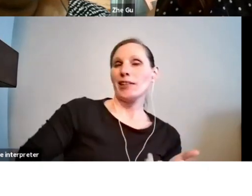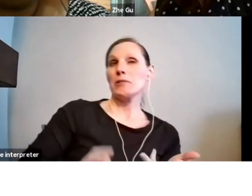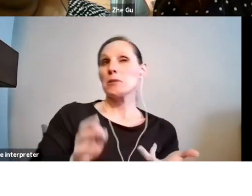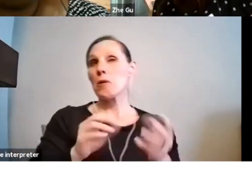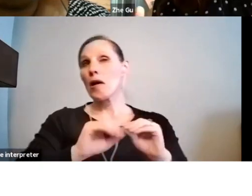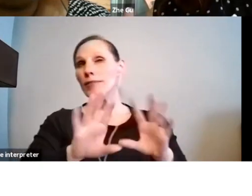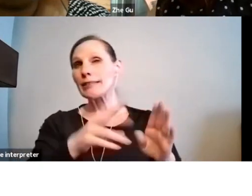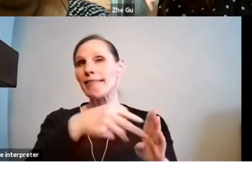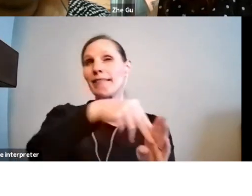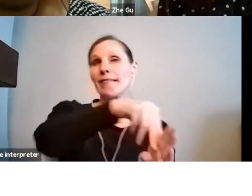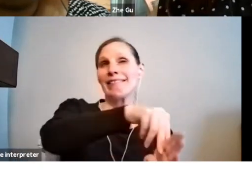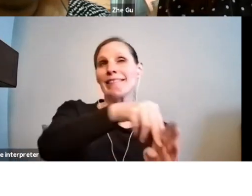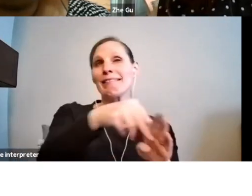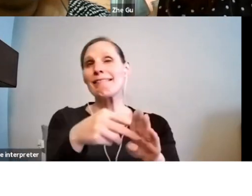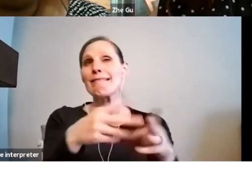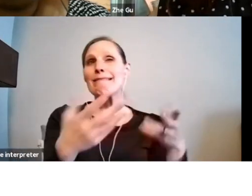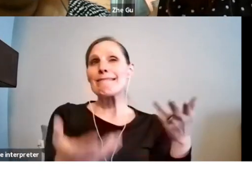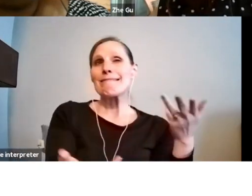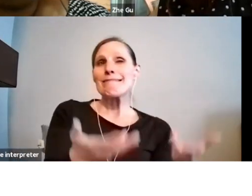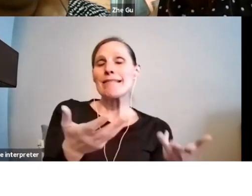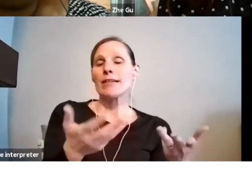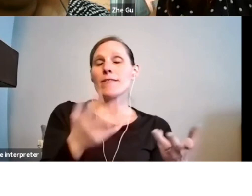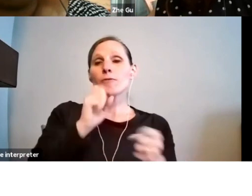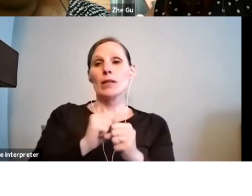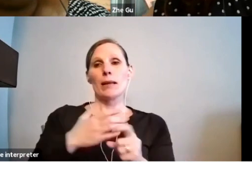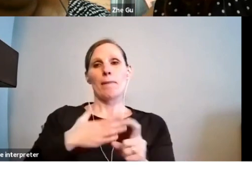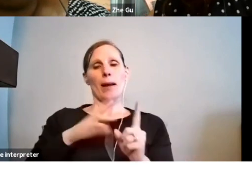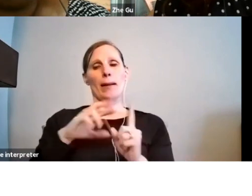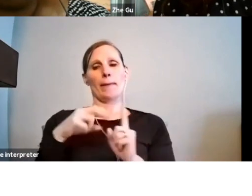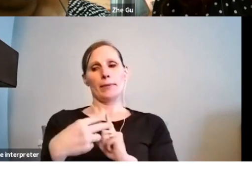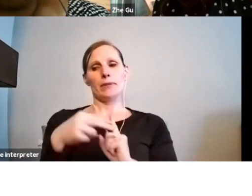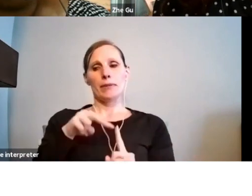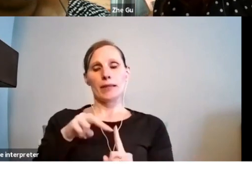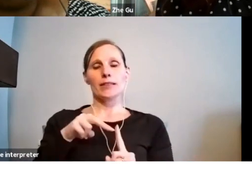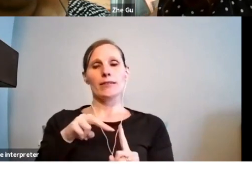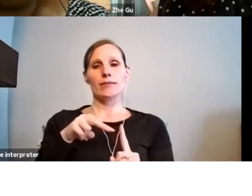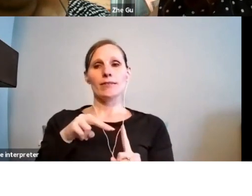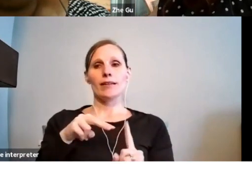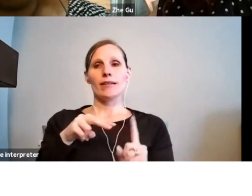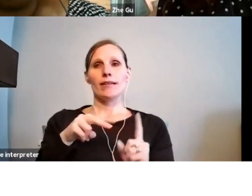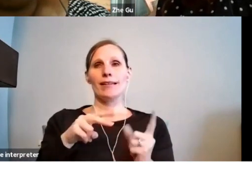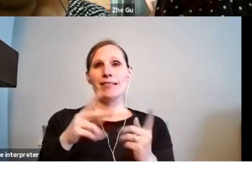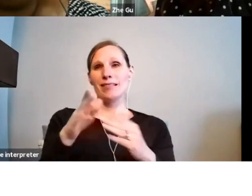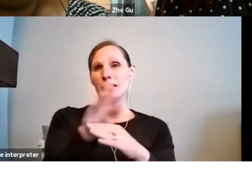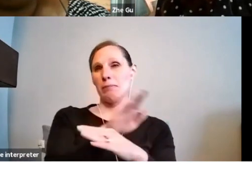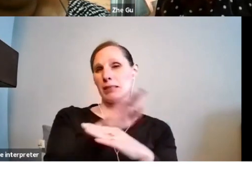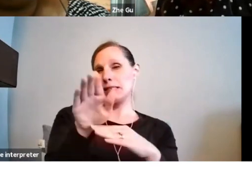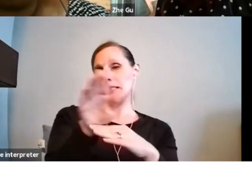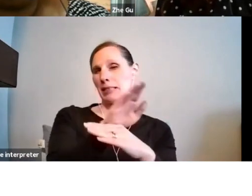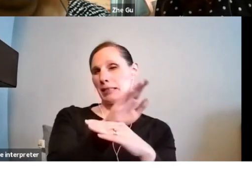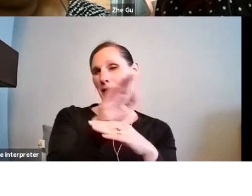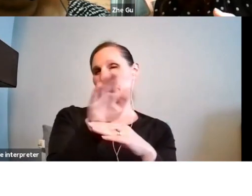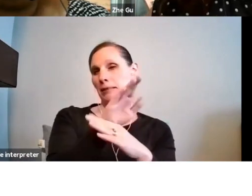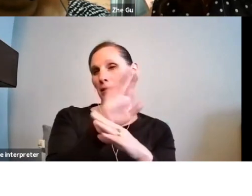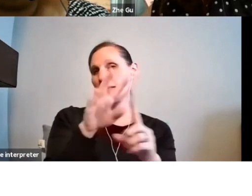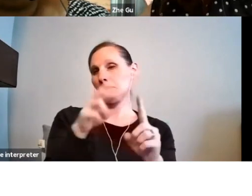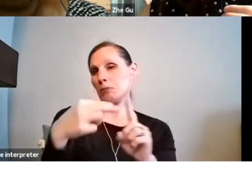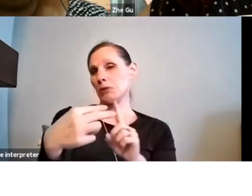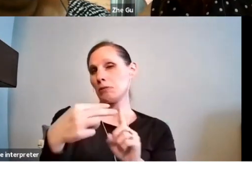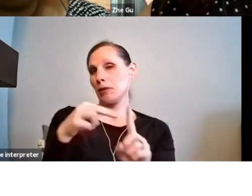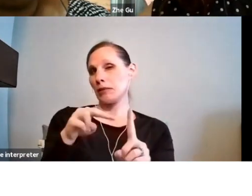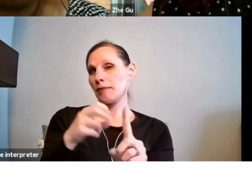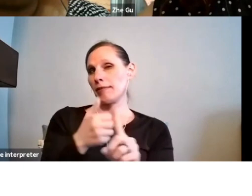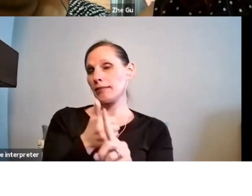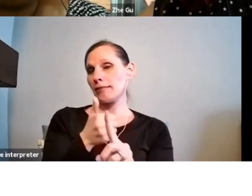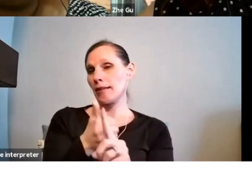I would say from my perspective, the commercial aspect in itself isn't necessarily